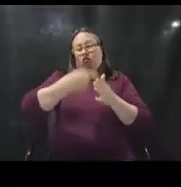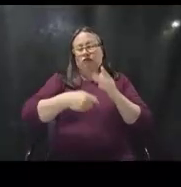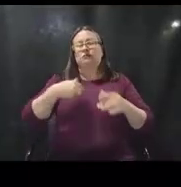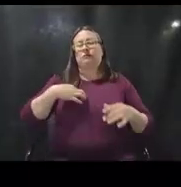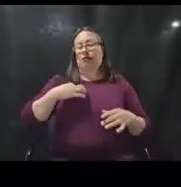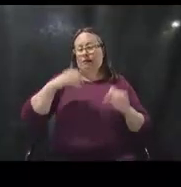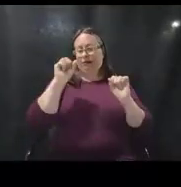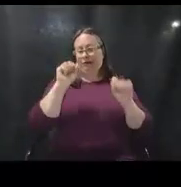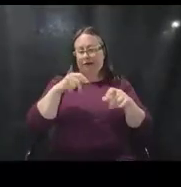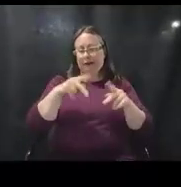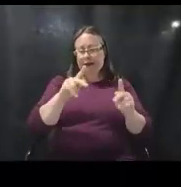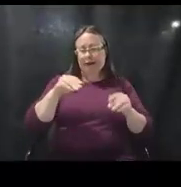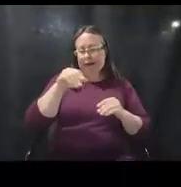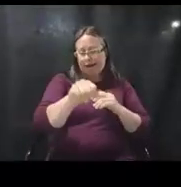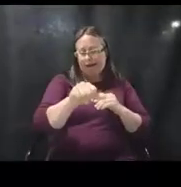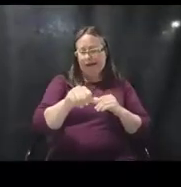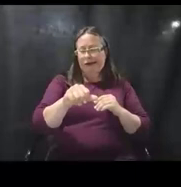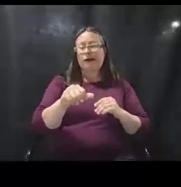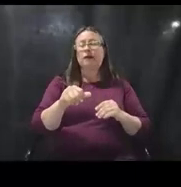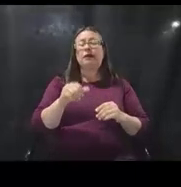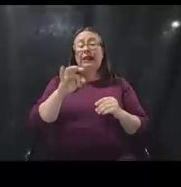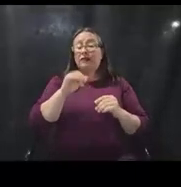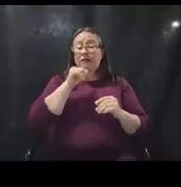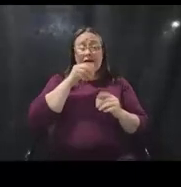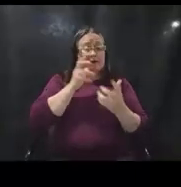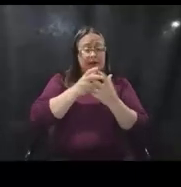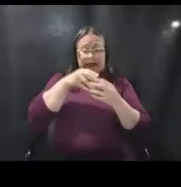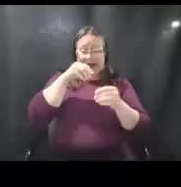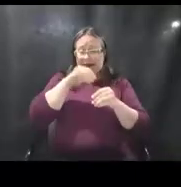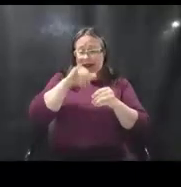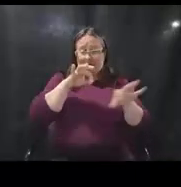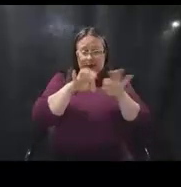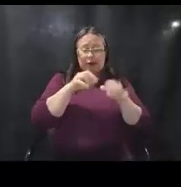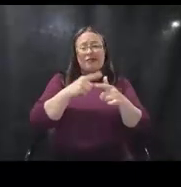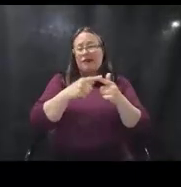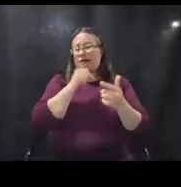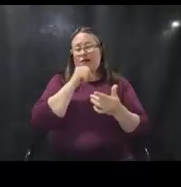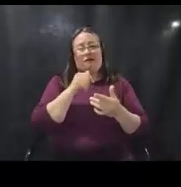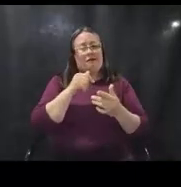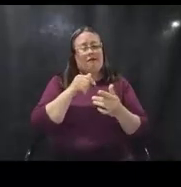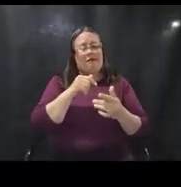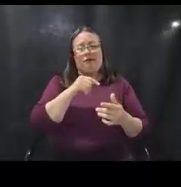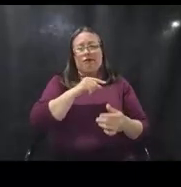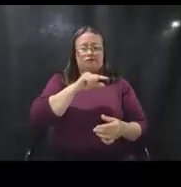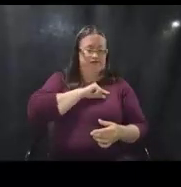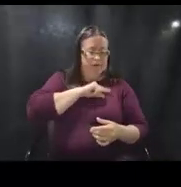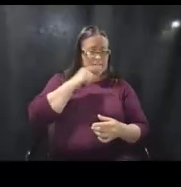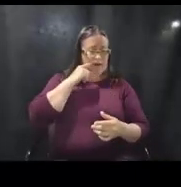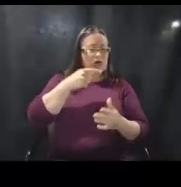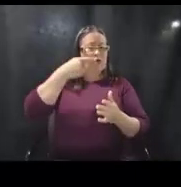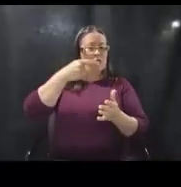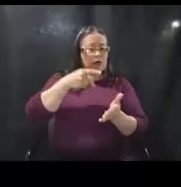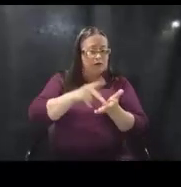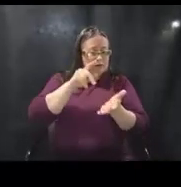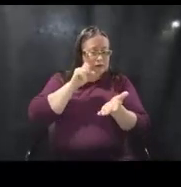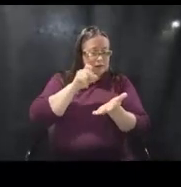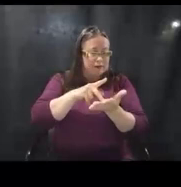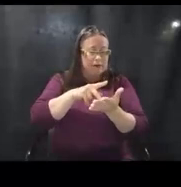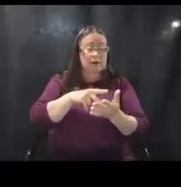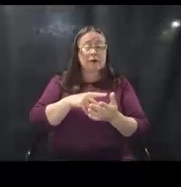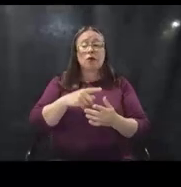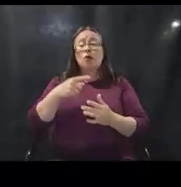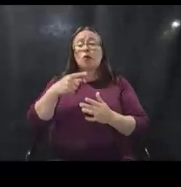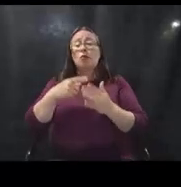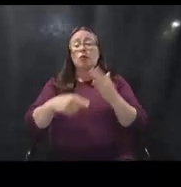eligible under this policy. Now, however, some of what was specifically not eligible